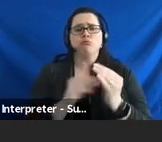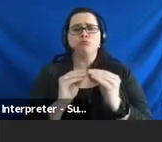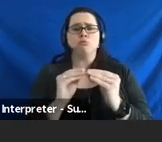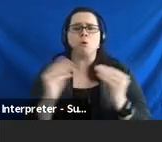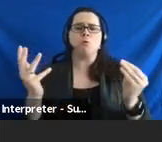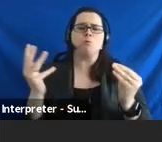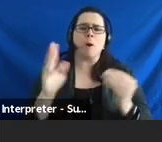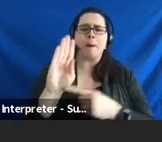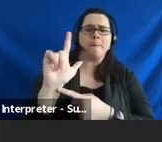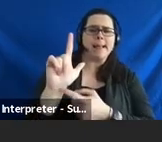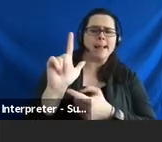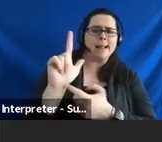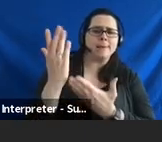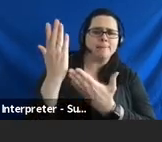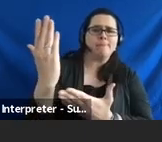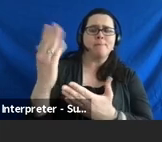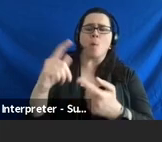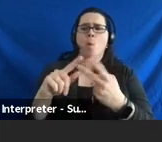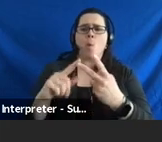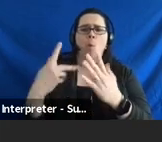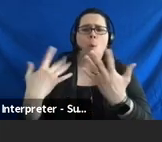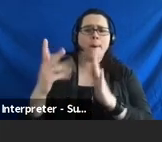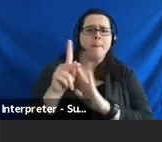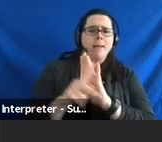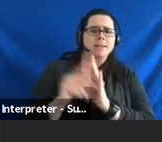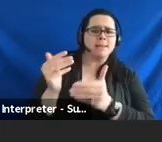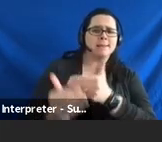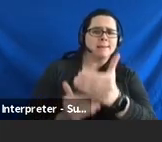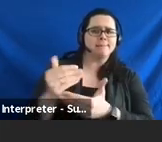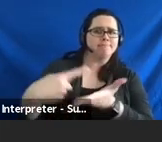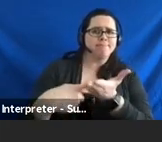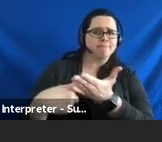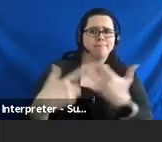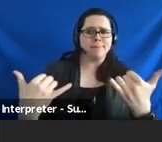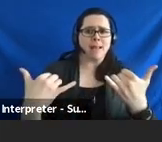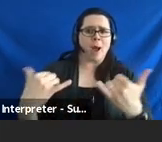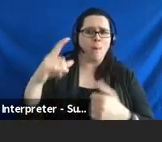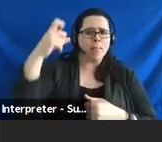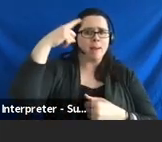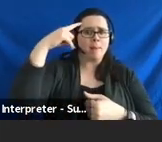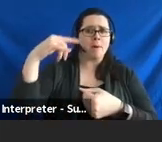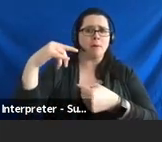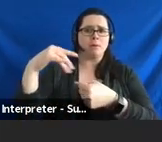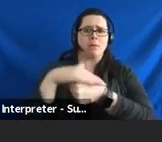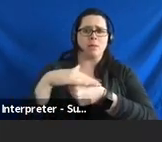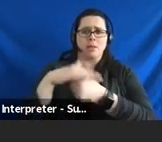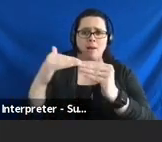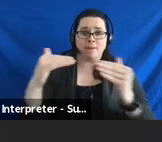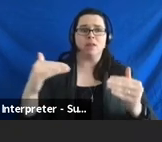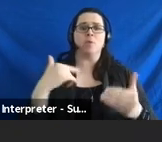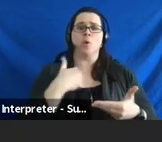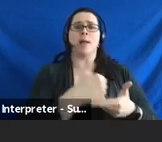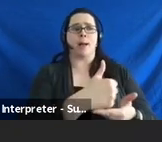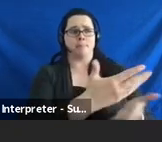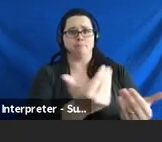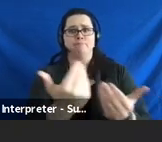what bills and what policies are being processed or being talked about at the capital, we'll help them do that and